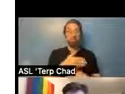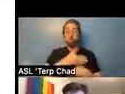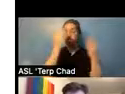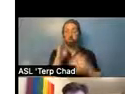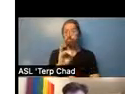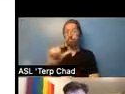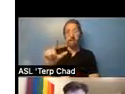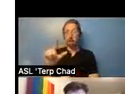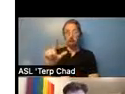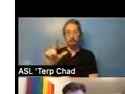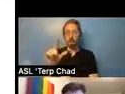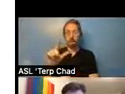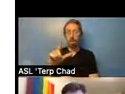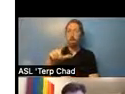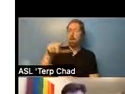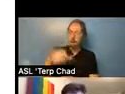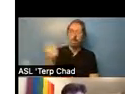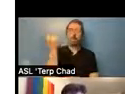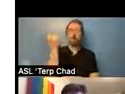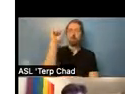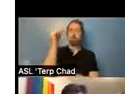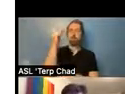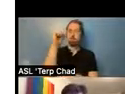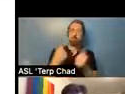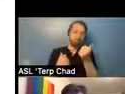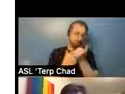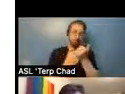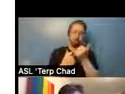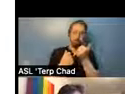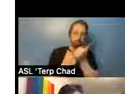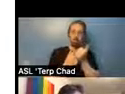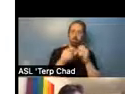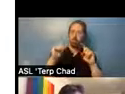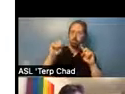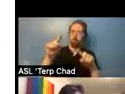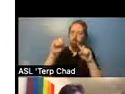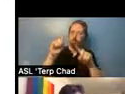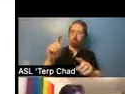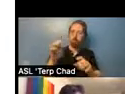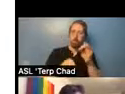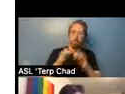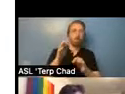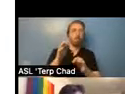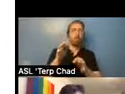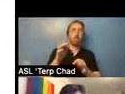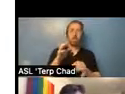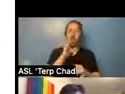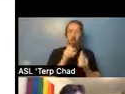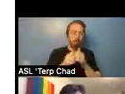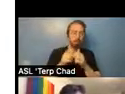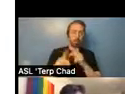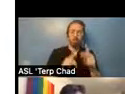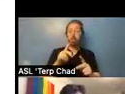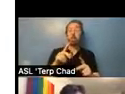there. It had to be advocated for. had to be fought for people had to do a lot of lobbying to get this done. We were a part of it